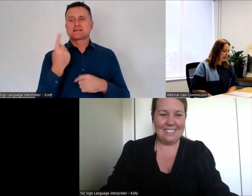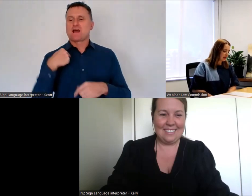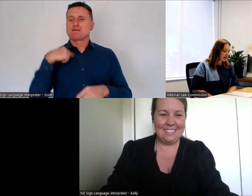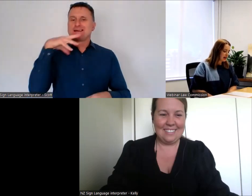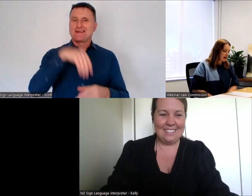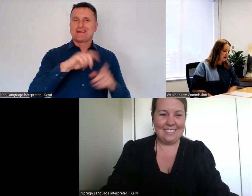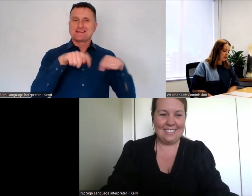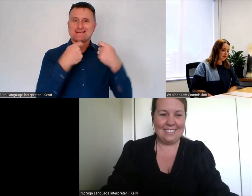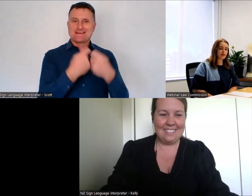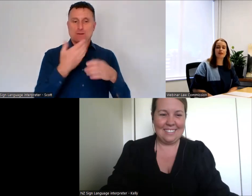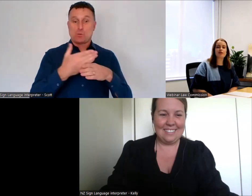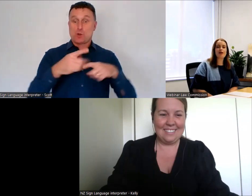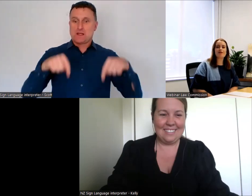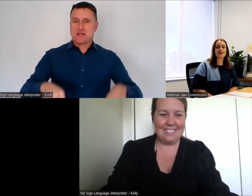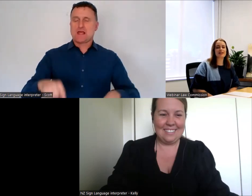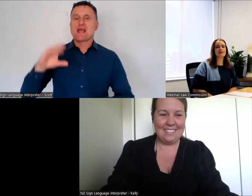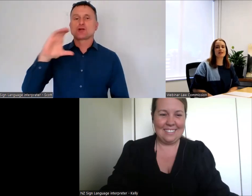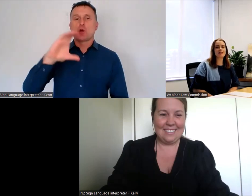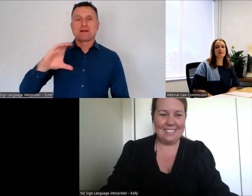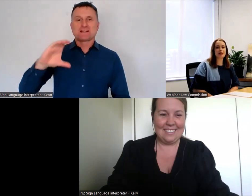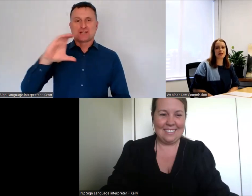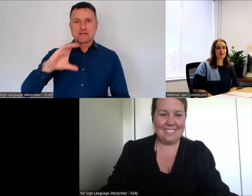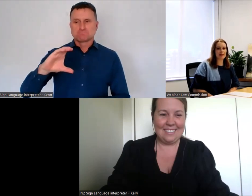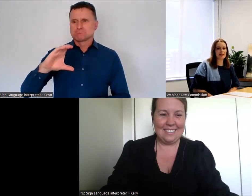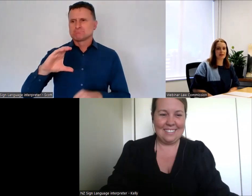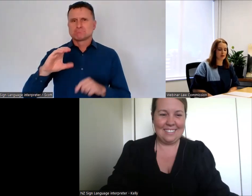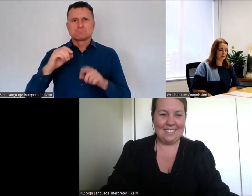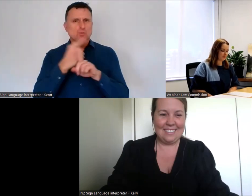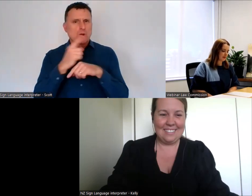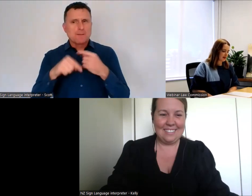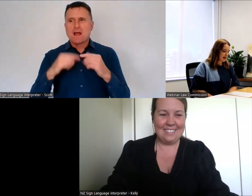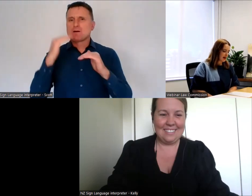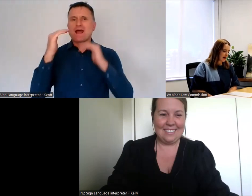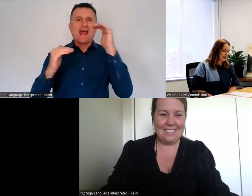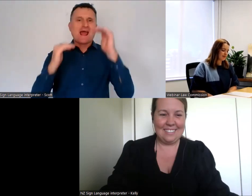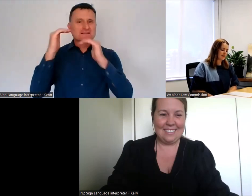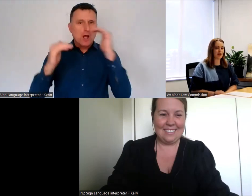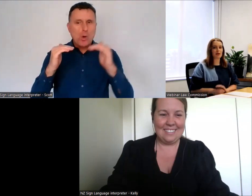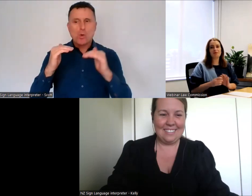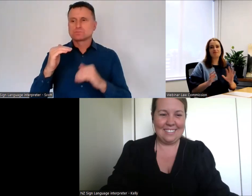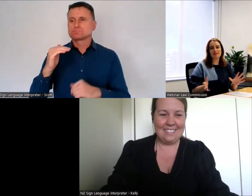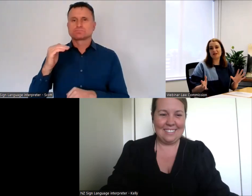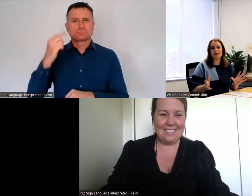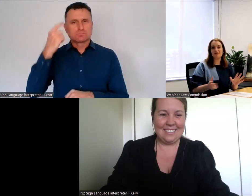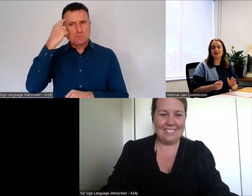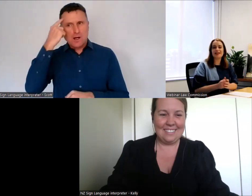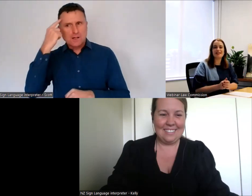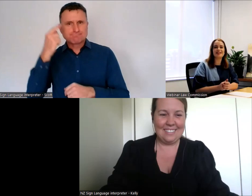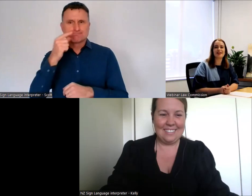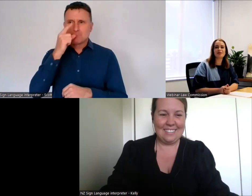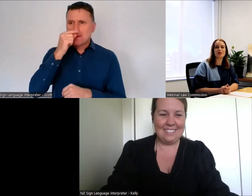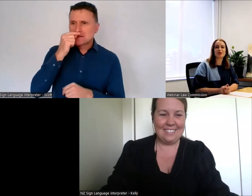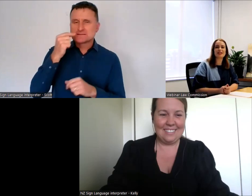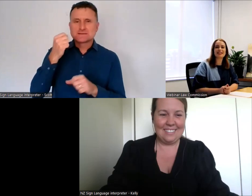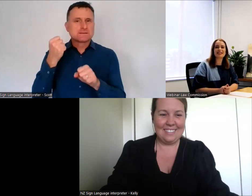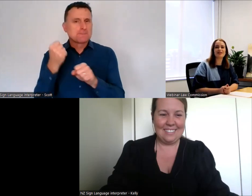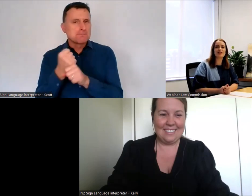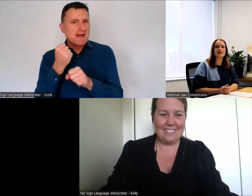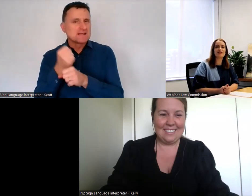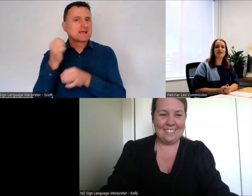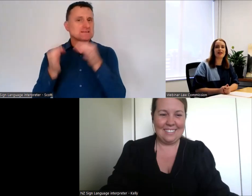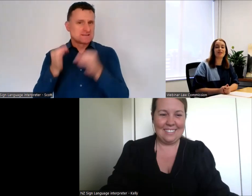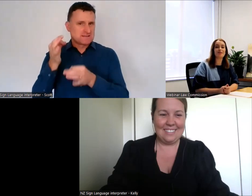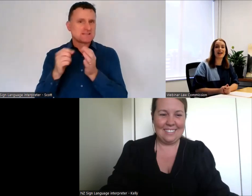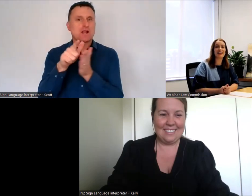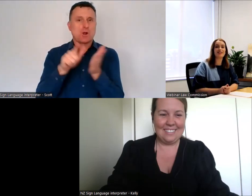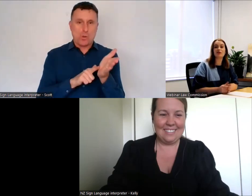Commission working on our review of Adult Decision Making Capacity Law. So thank you for taking the time to join us this